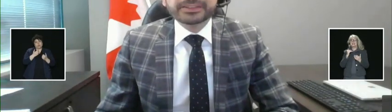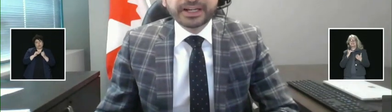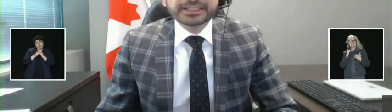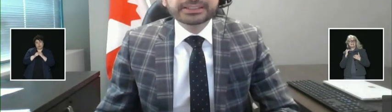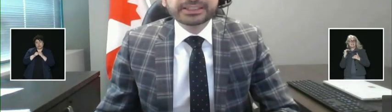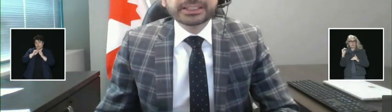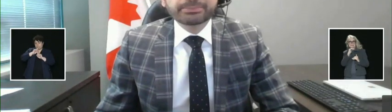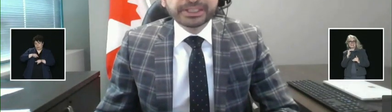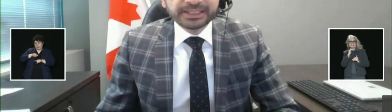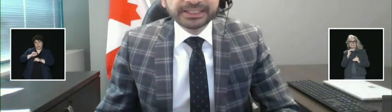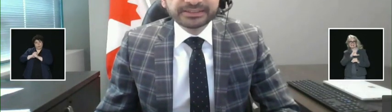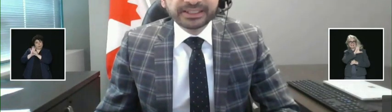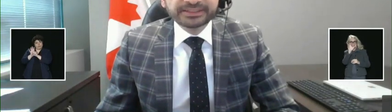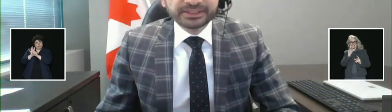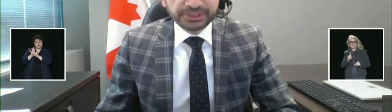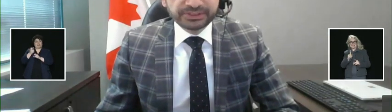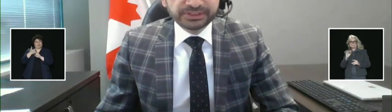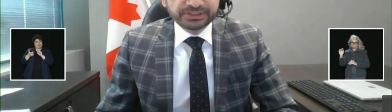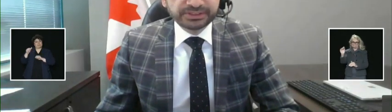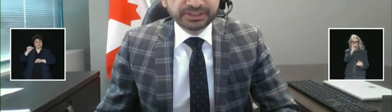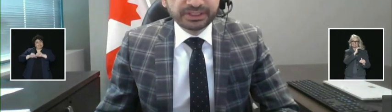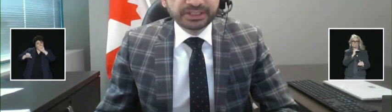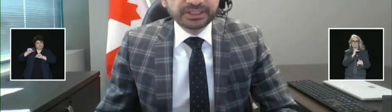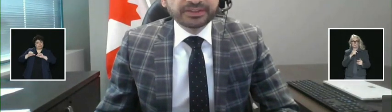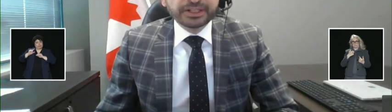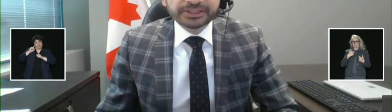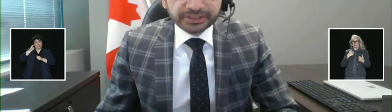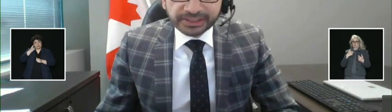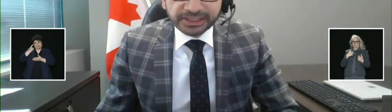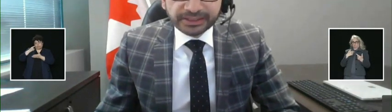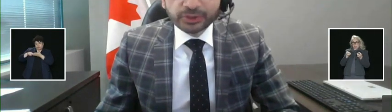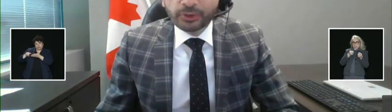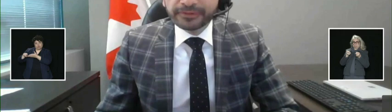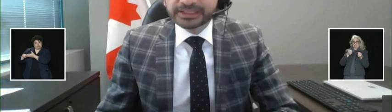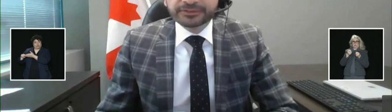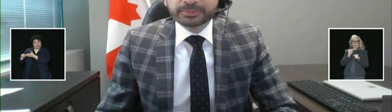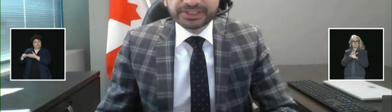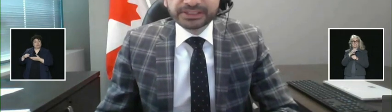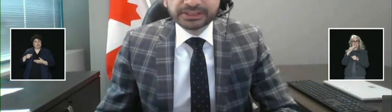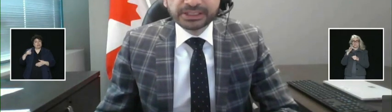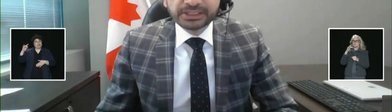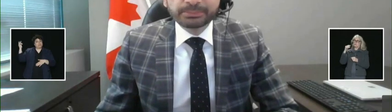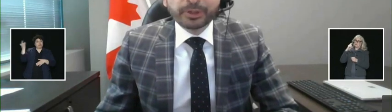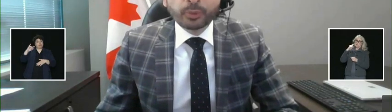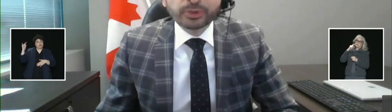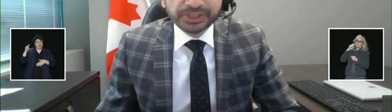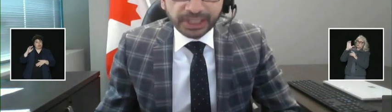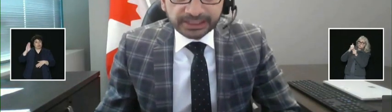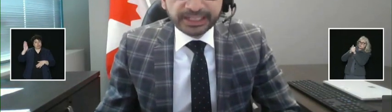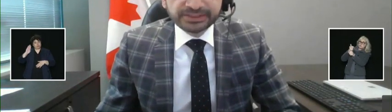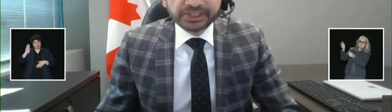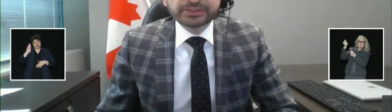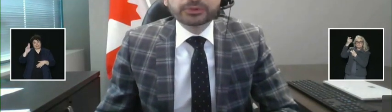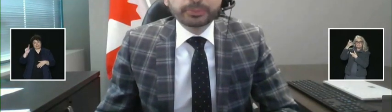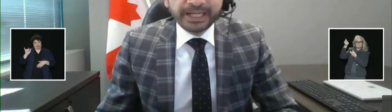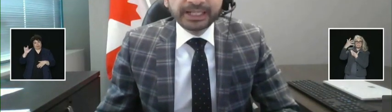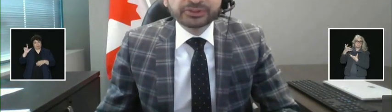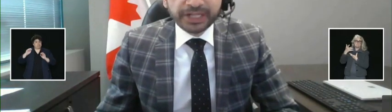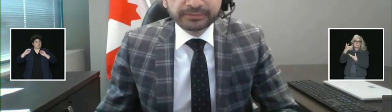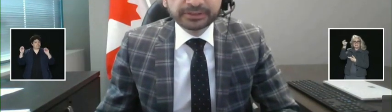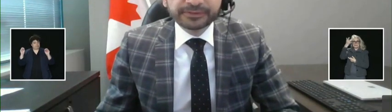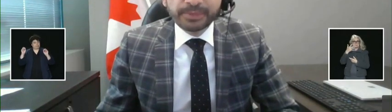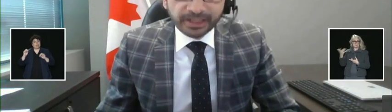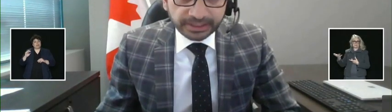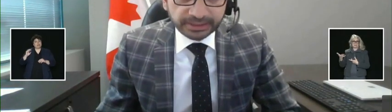pandemic is guided by the latest science and research. There are currently no flights from Brazil, but we will not hesitate to